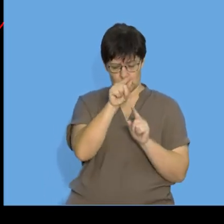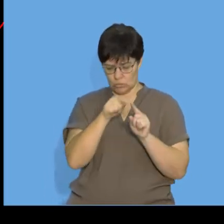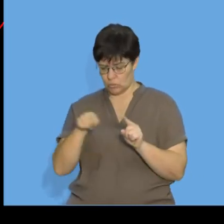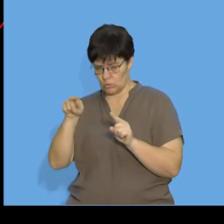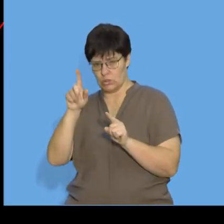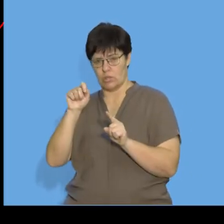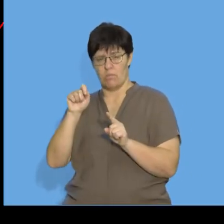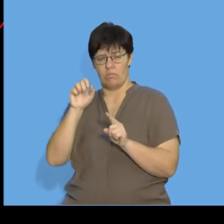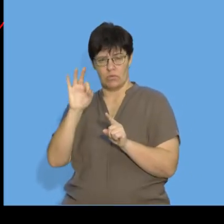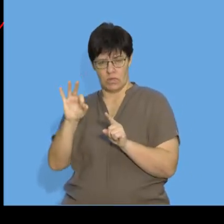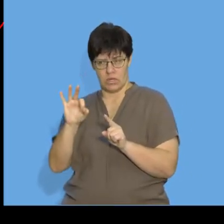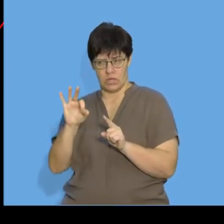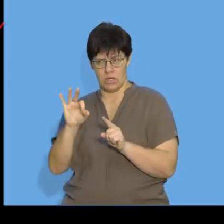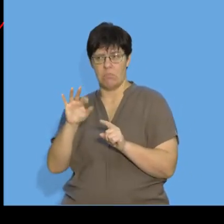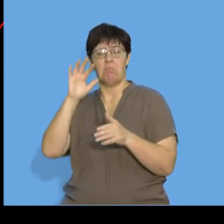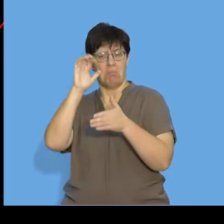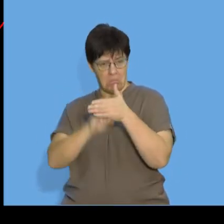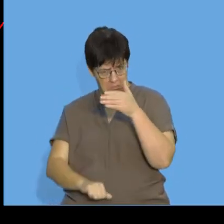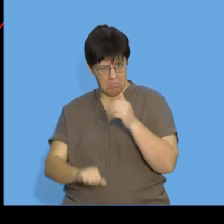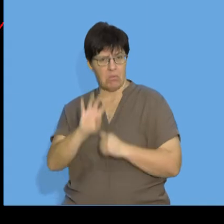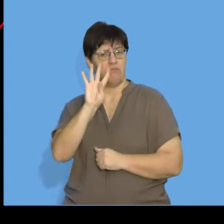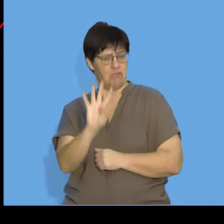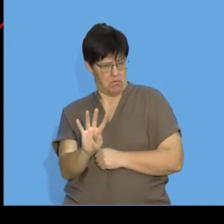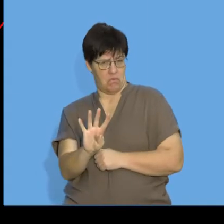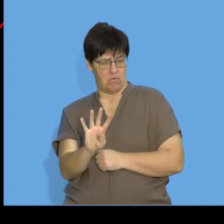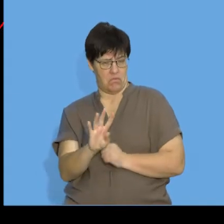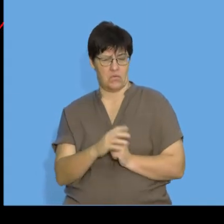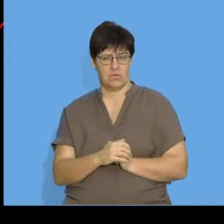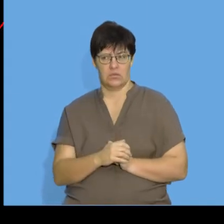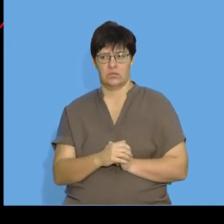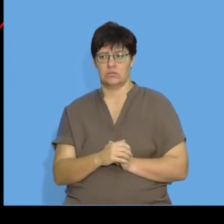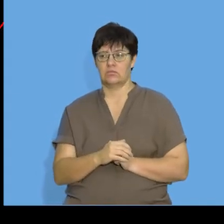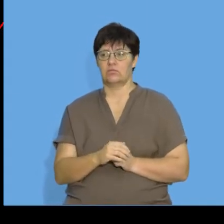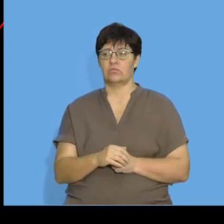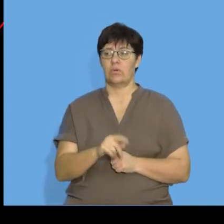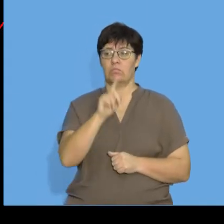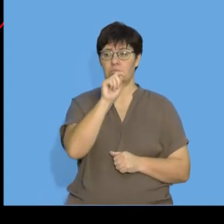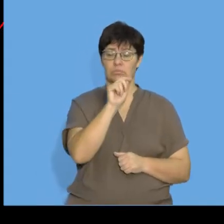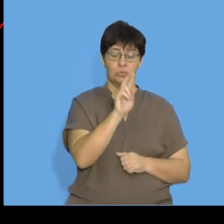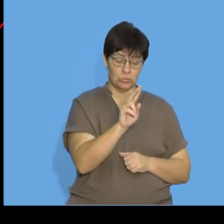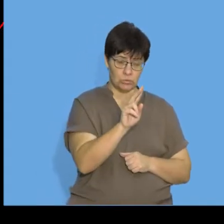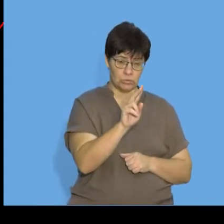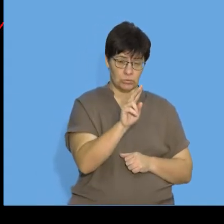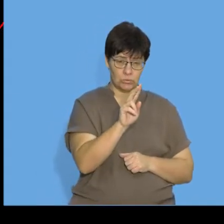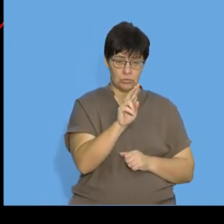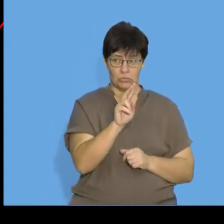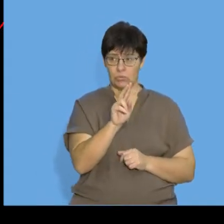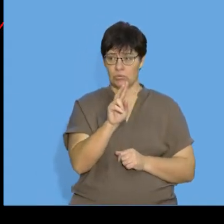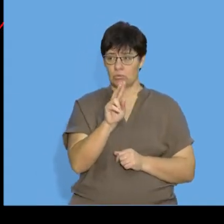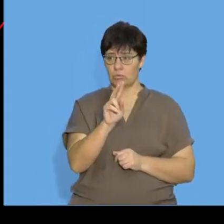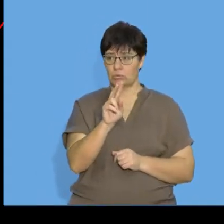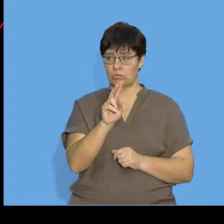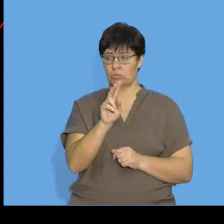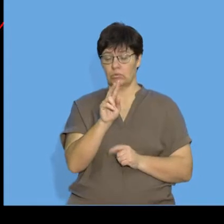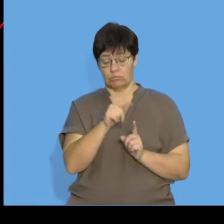term three, I again subtracted four. Then, going from two to negative